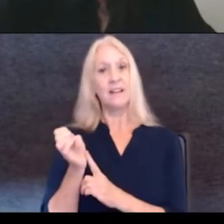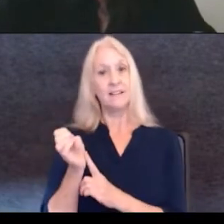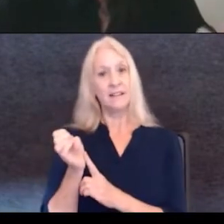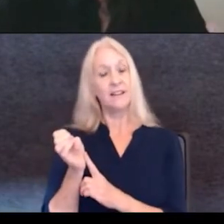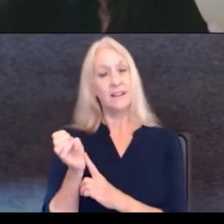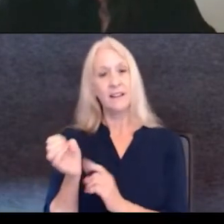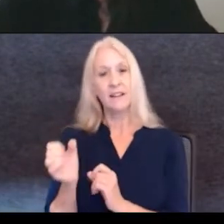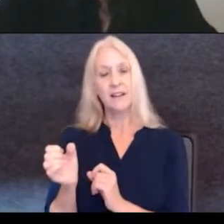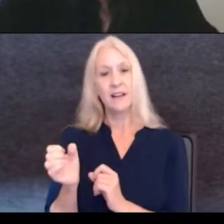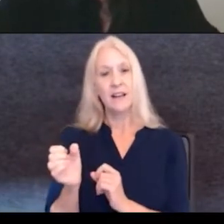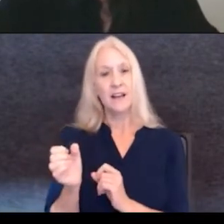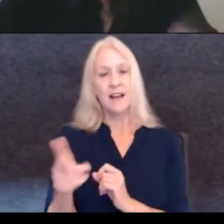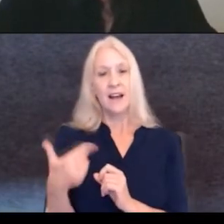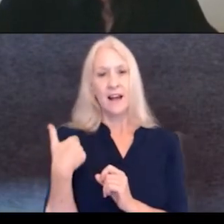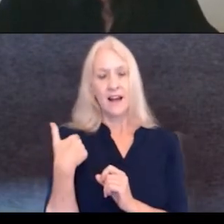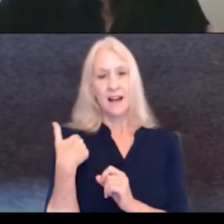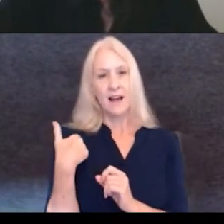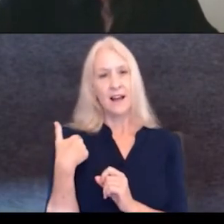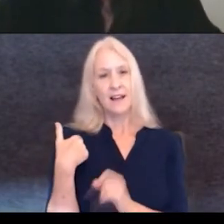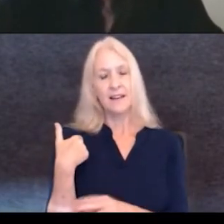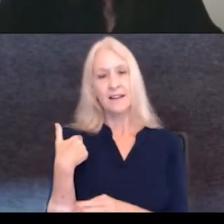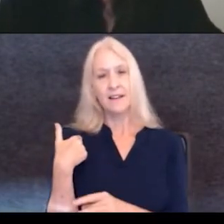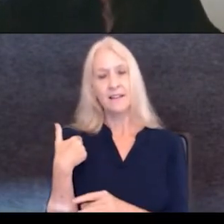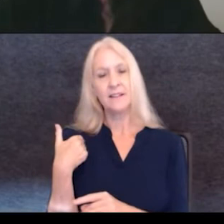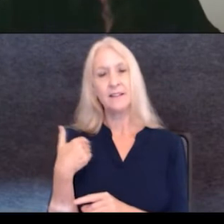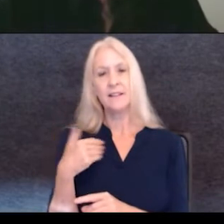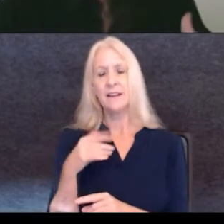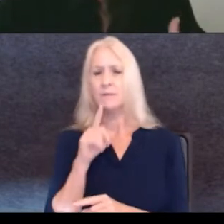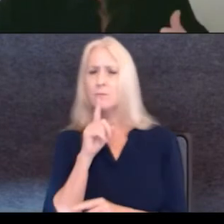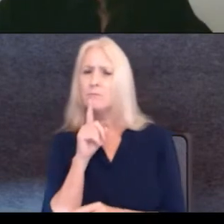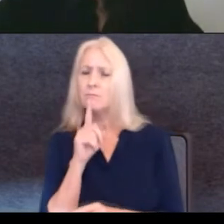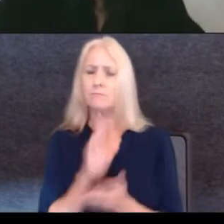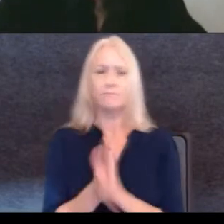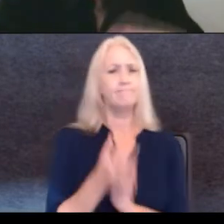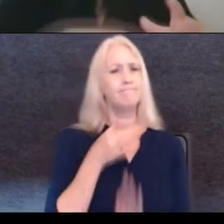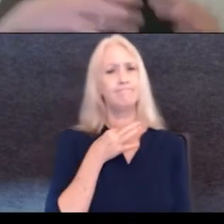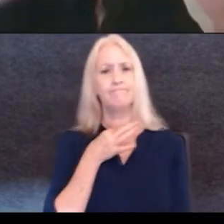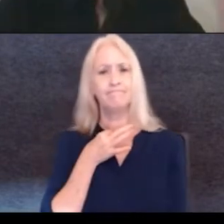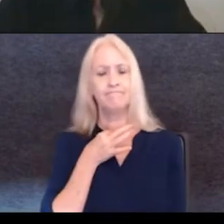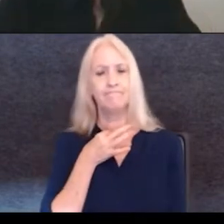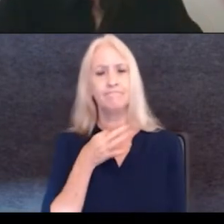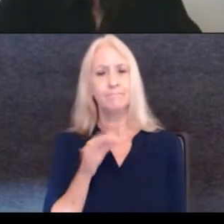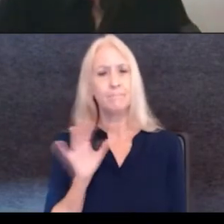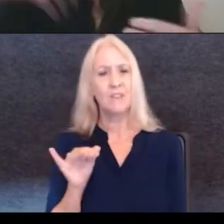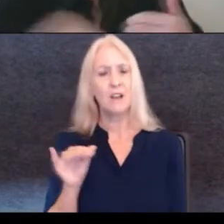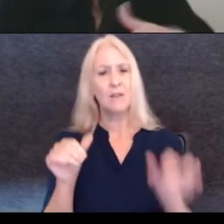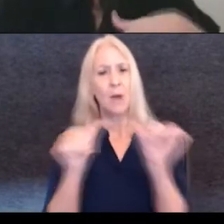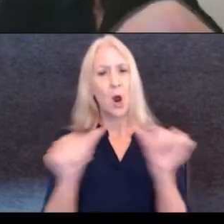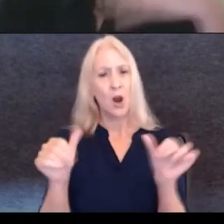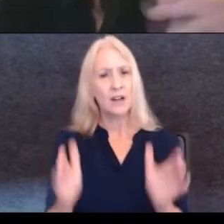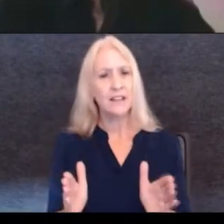had a strong curiosity about the architecture